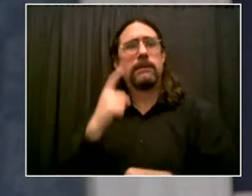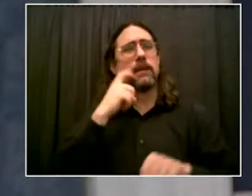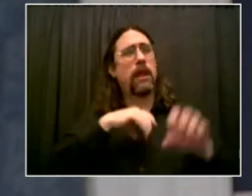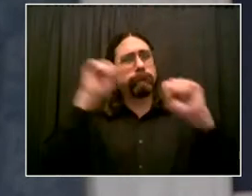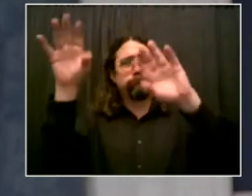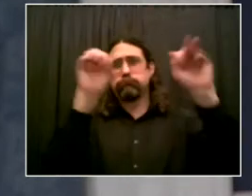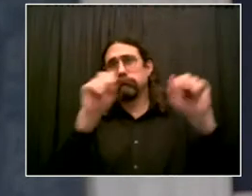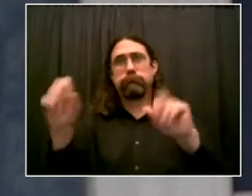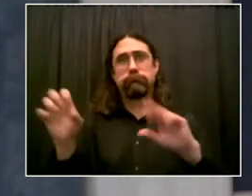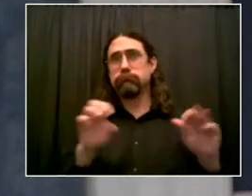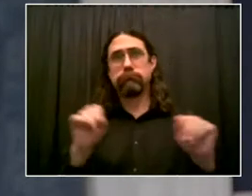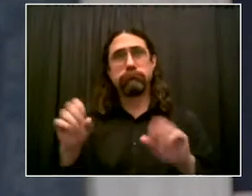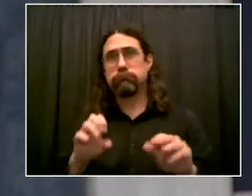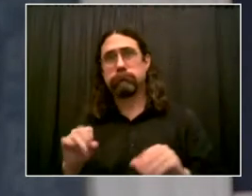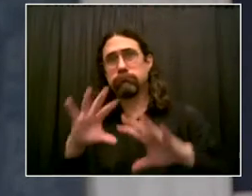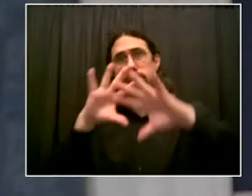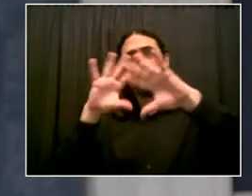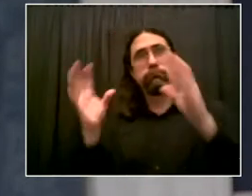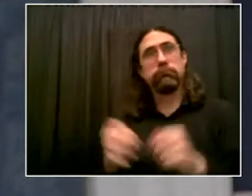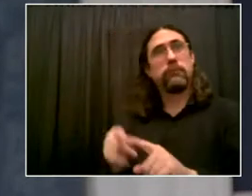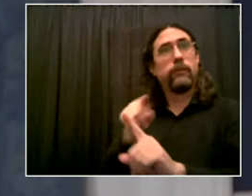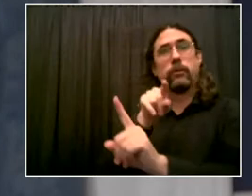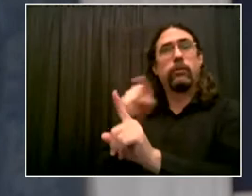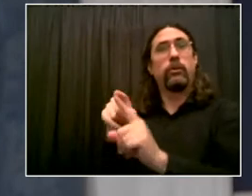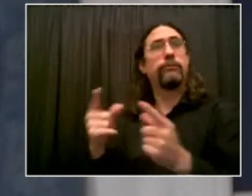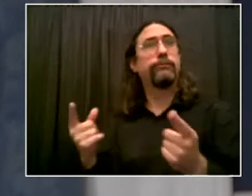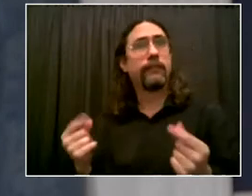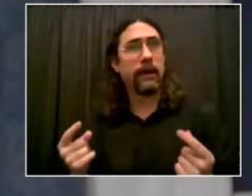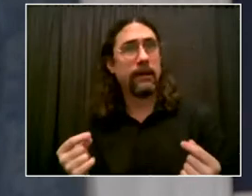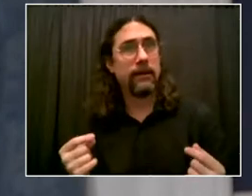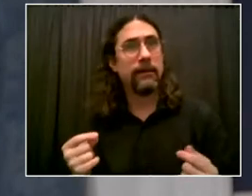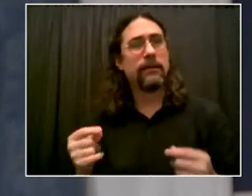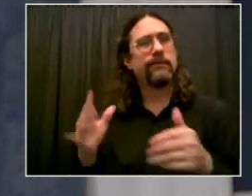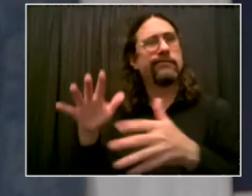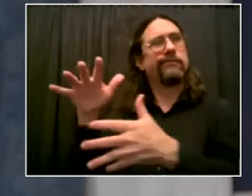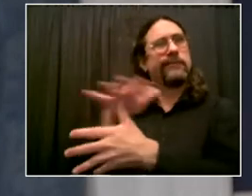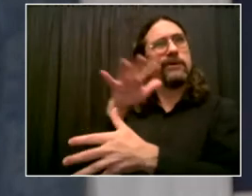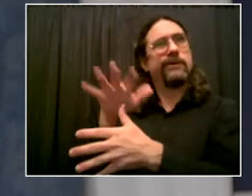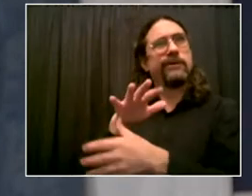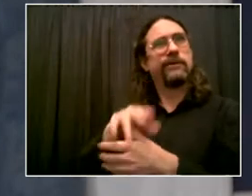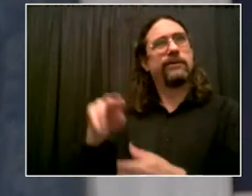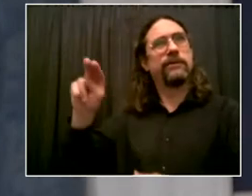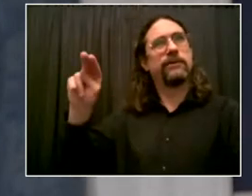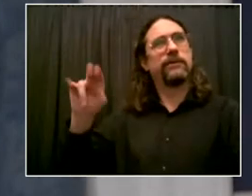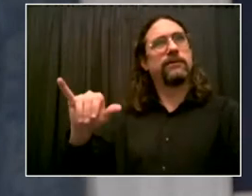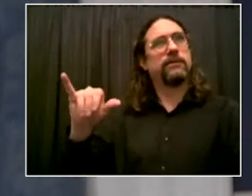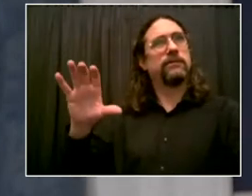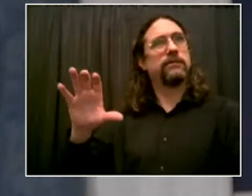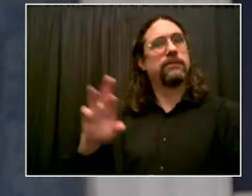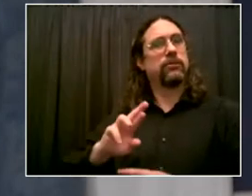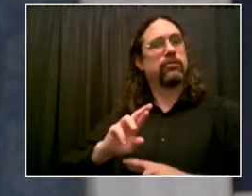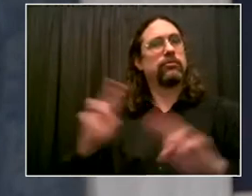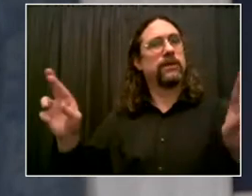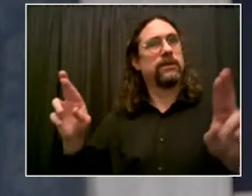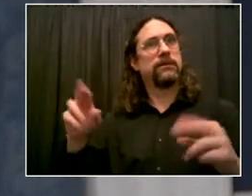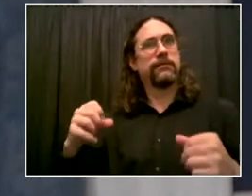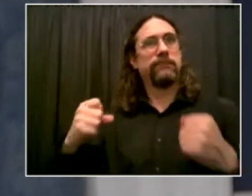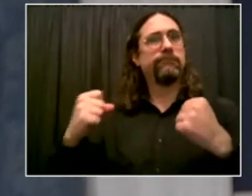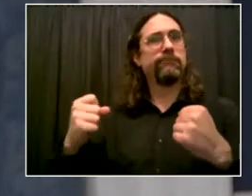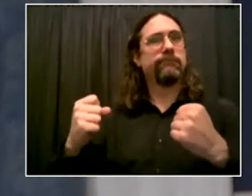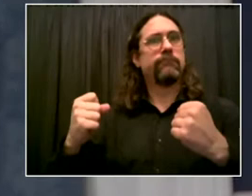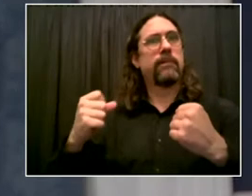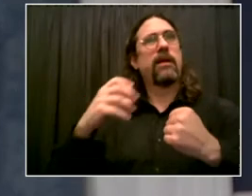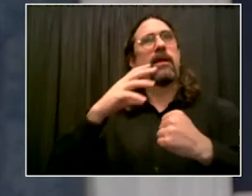so that the city can be ready for the next health emergency. And with Mayor de Blasio's vision, we are doubling down on our life sciences